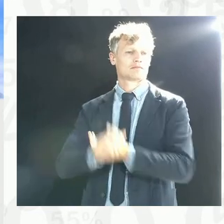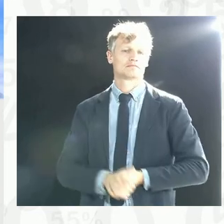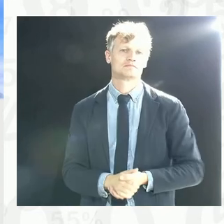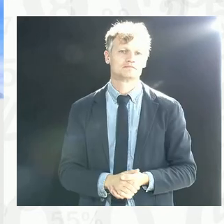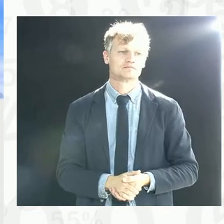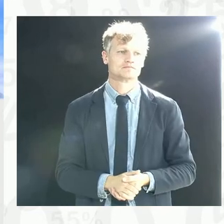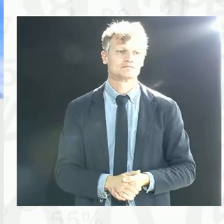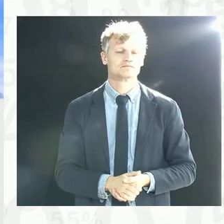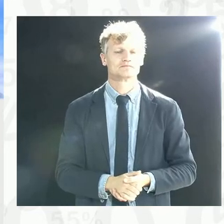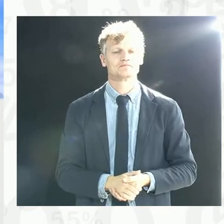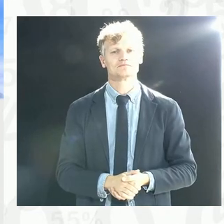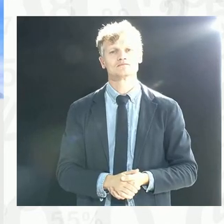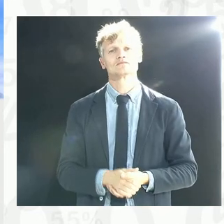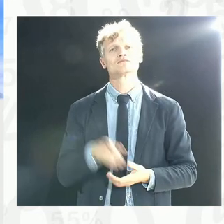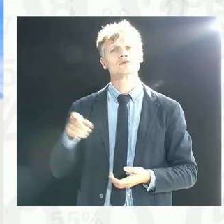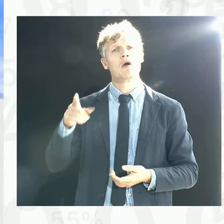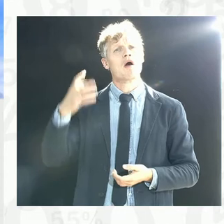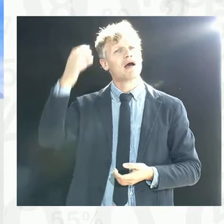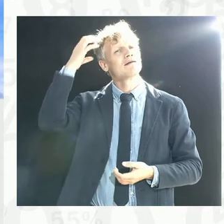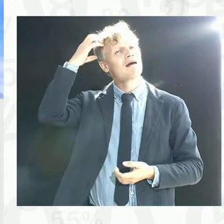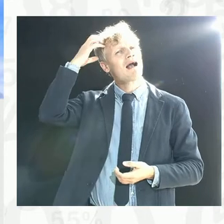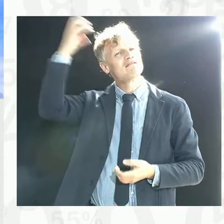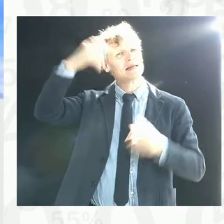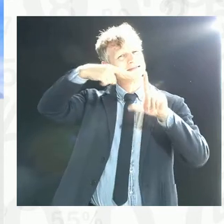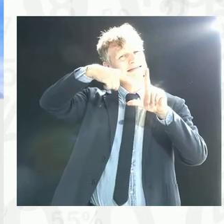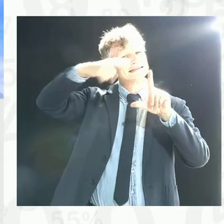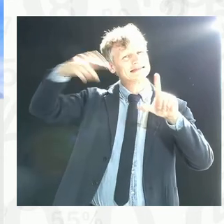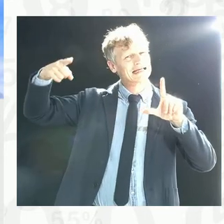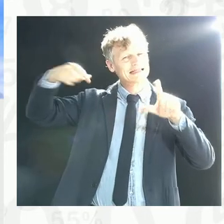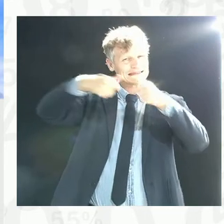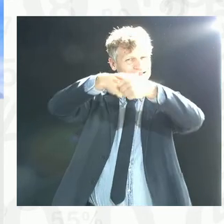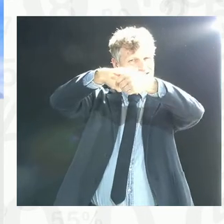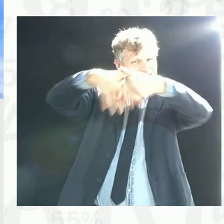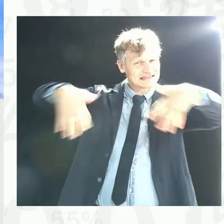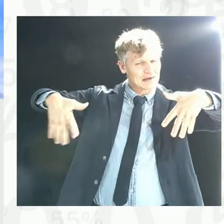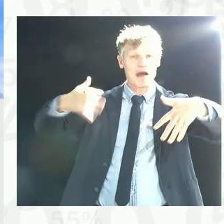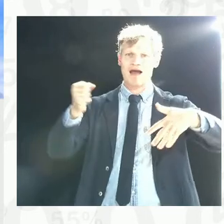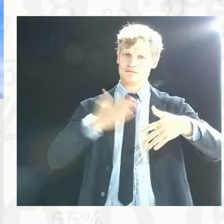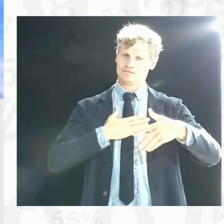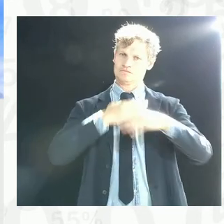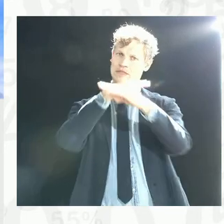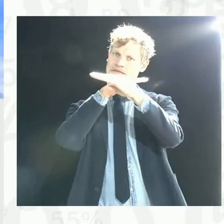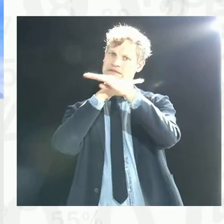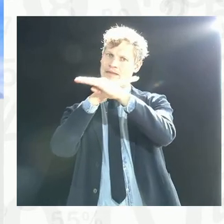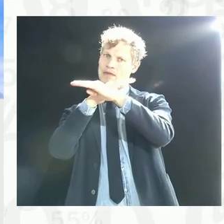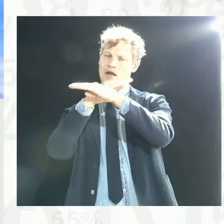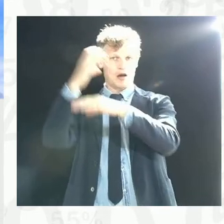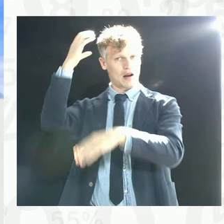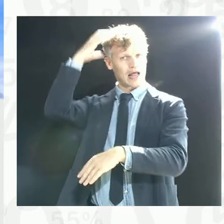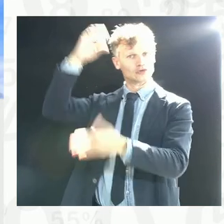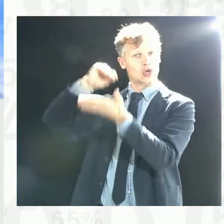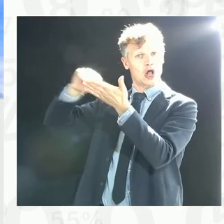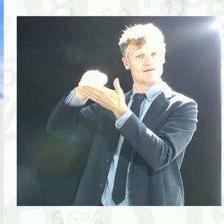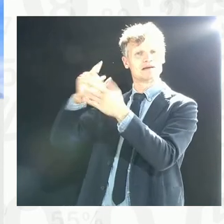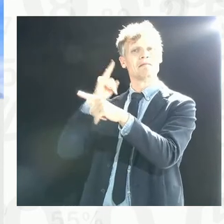in the national statistical system, you'll have the Zambia statistical agency as a national statistical office, as well as